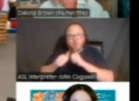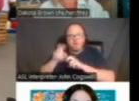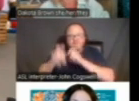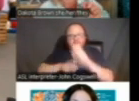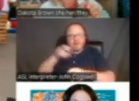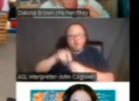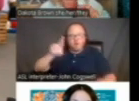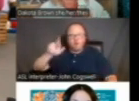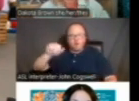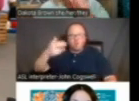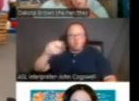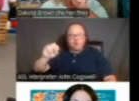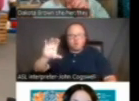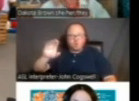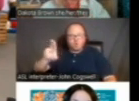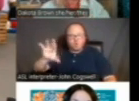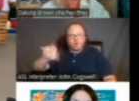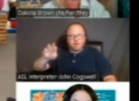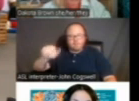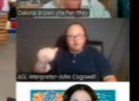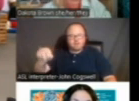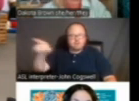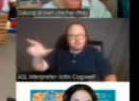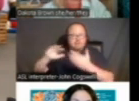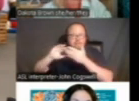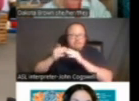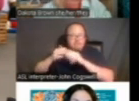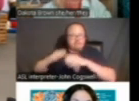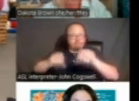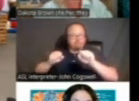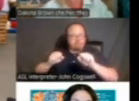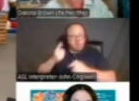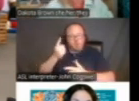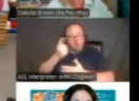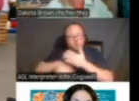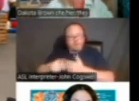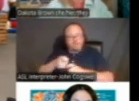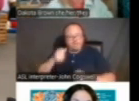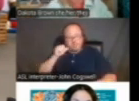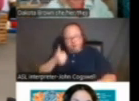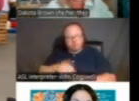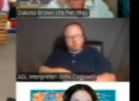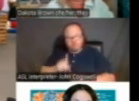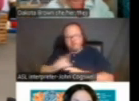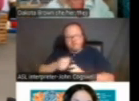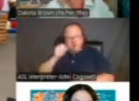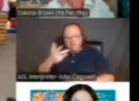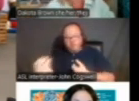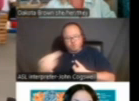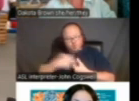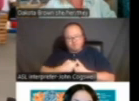Cucamonga, and it's the city. The city is putting it on. It's a week from tomorrow. If you would like to join me for that,